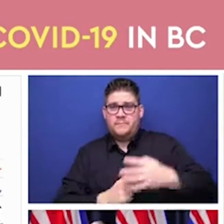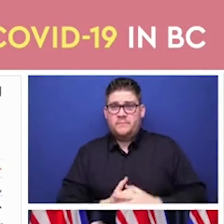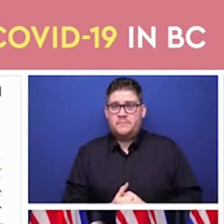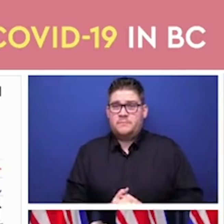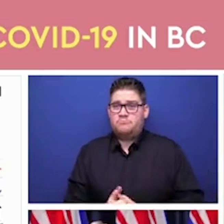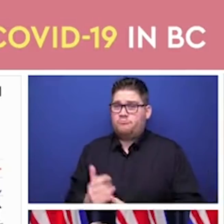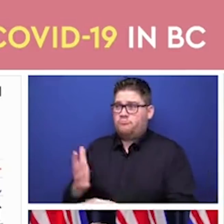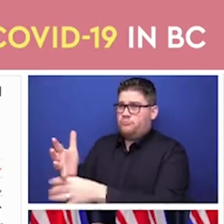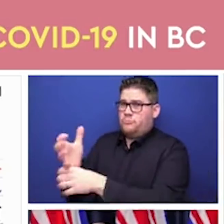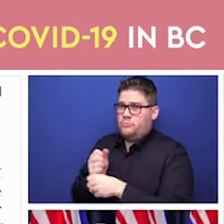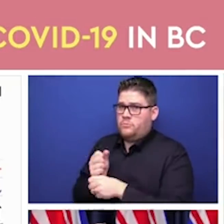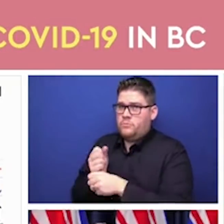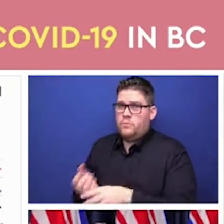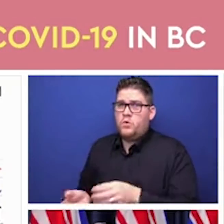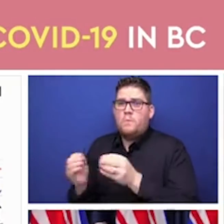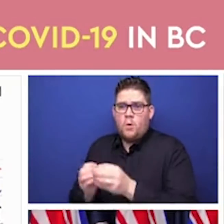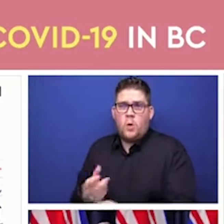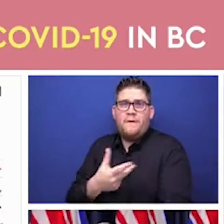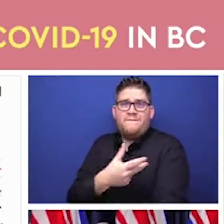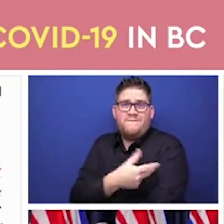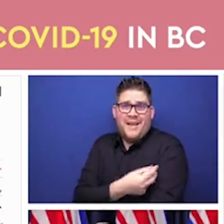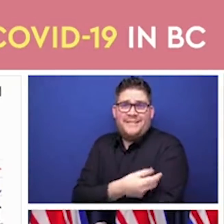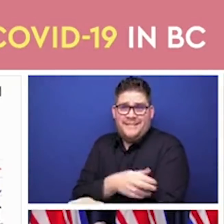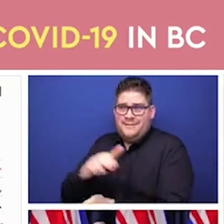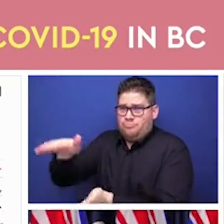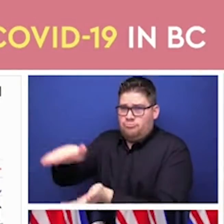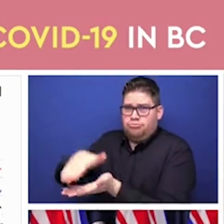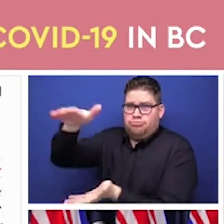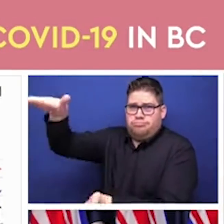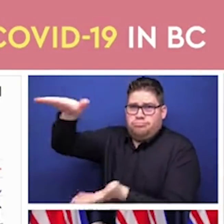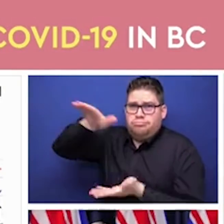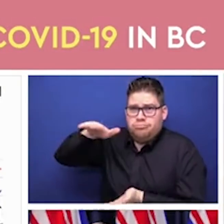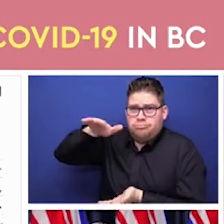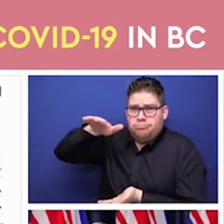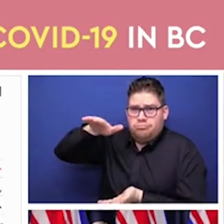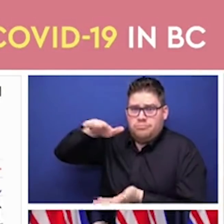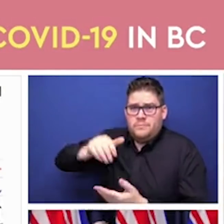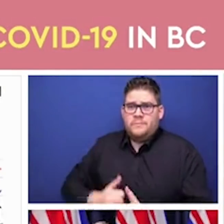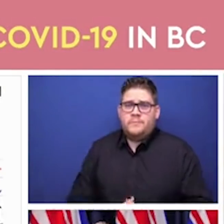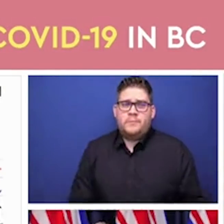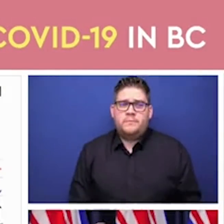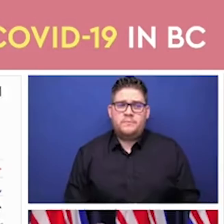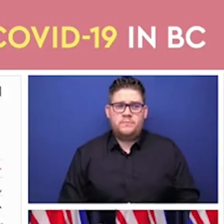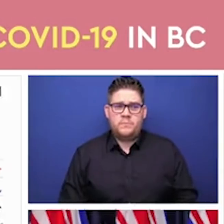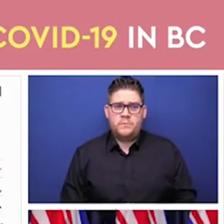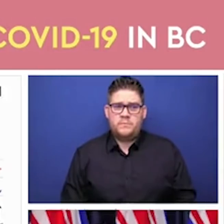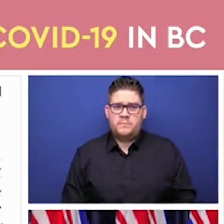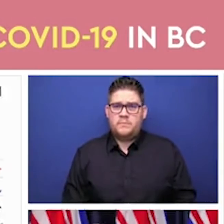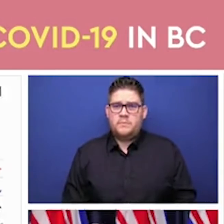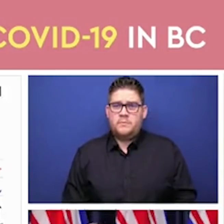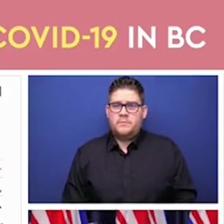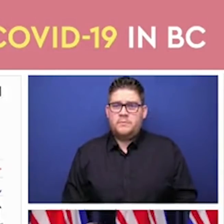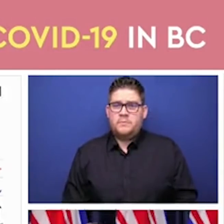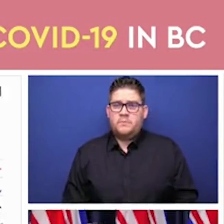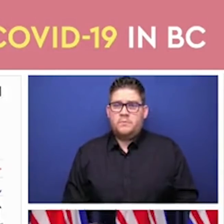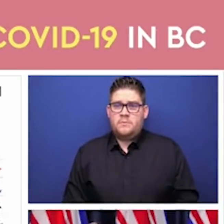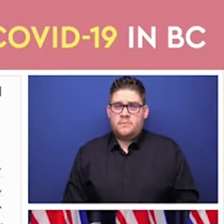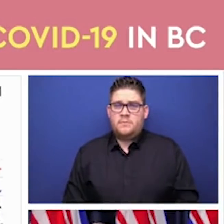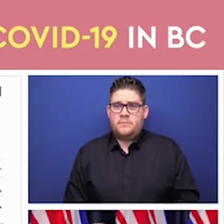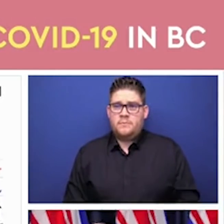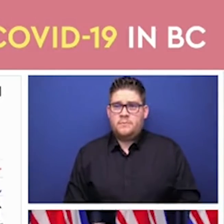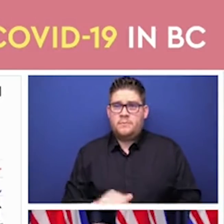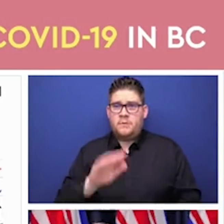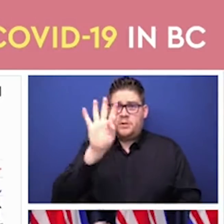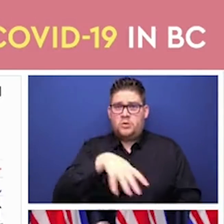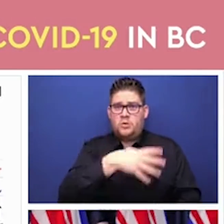we are poised and ready to deal with the remarkable increased supply of vaccine and we will continue to keep